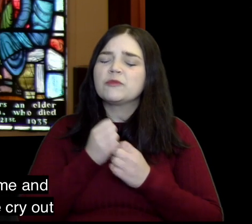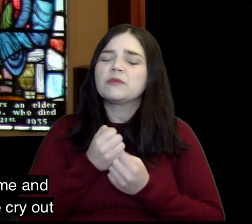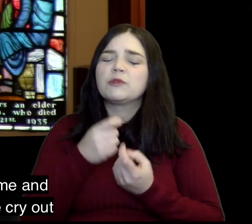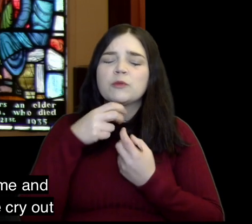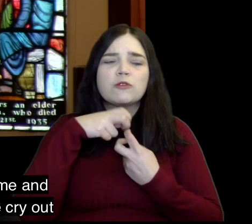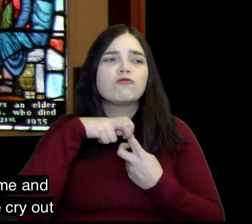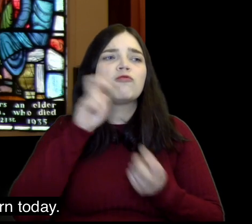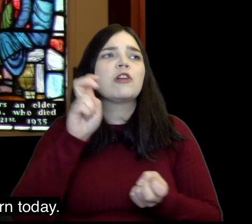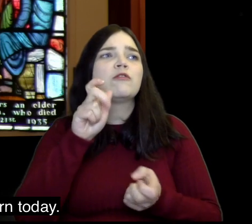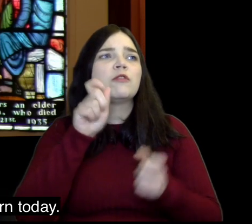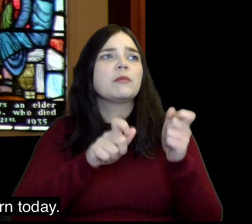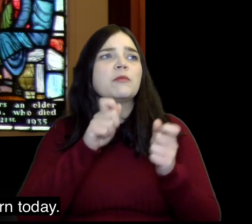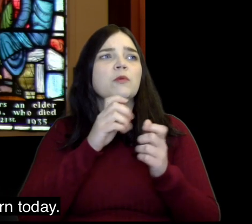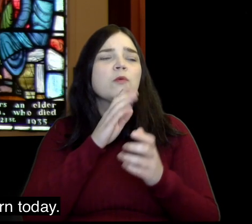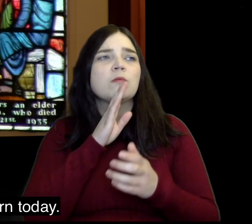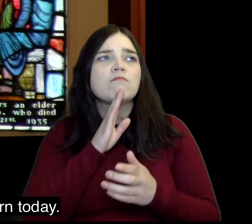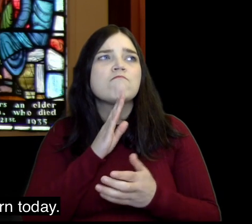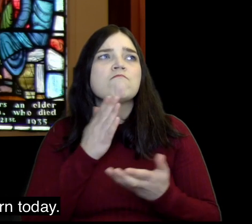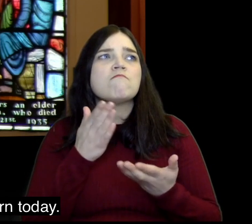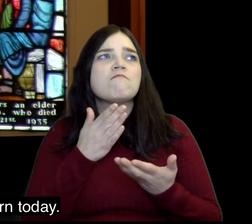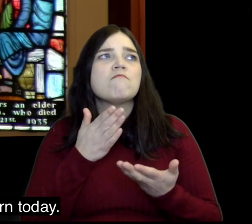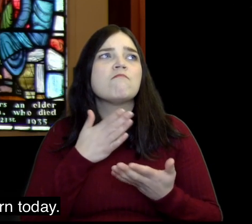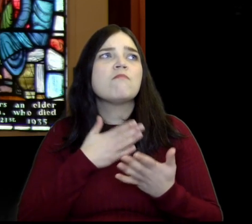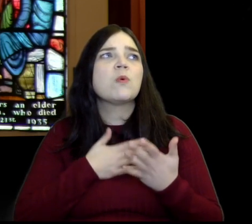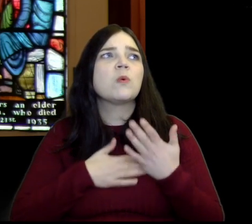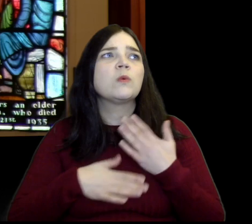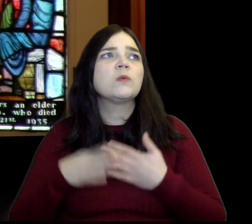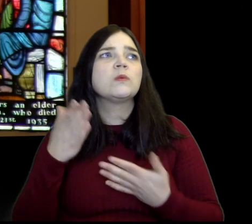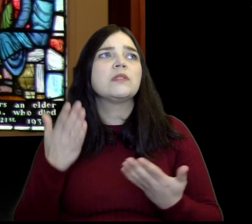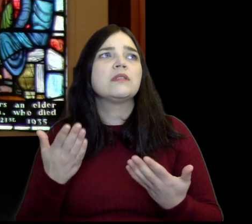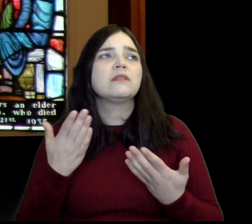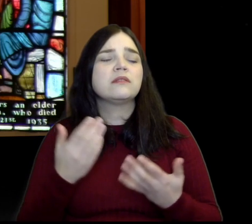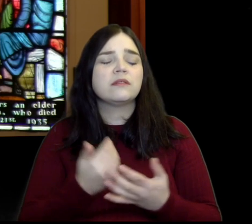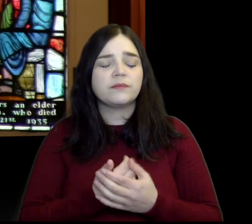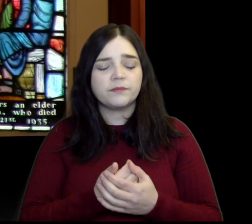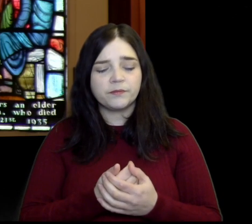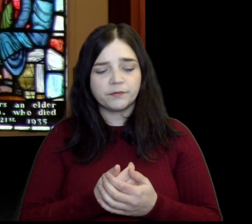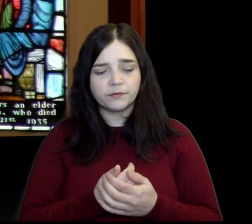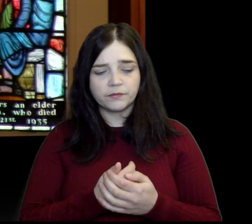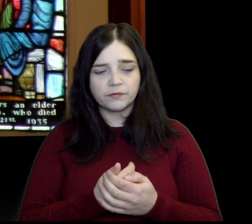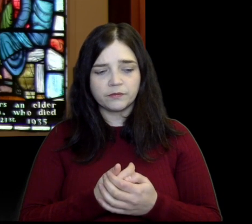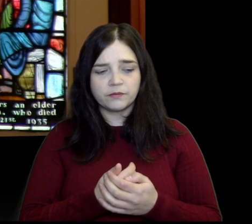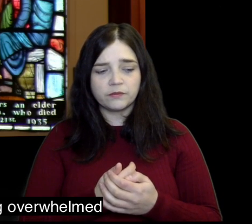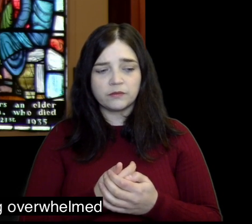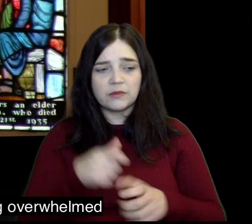and Lord we come and in compassion we cry out for those who mourn today